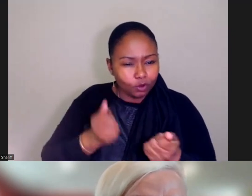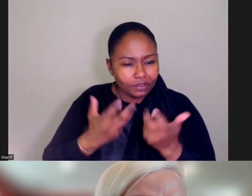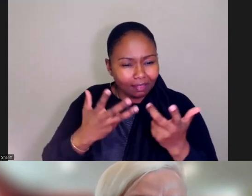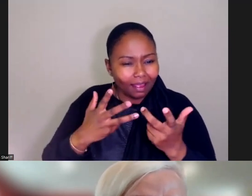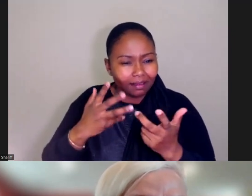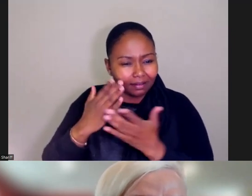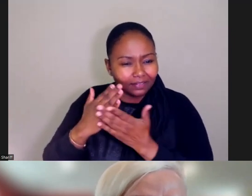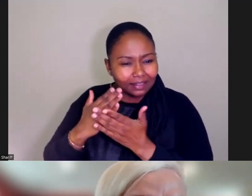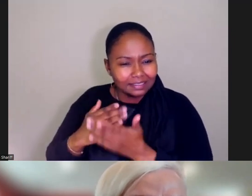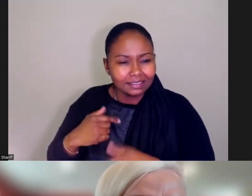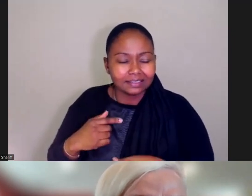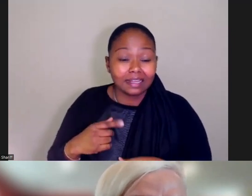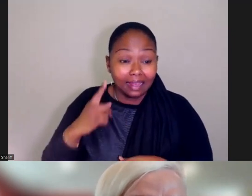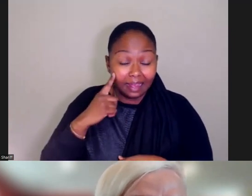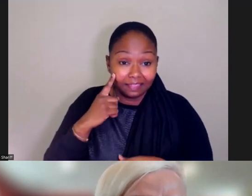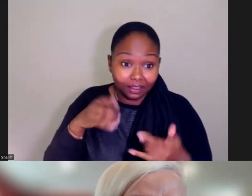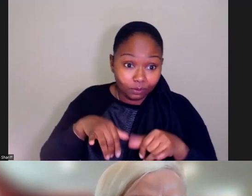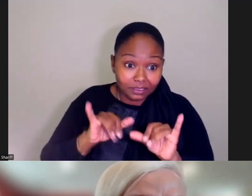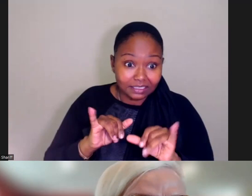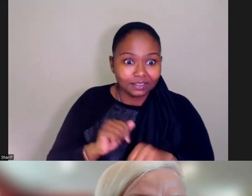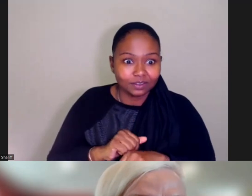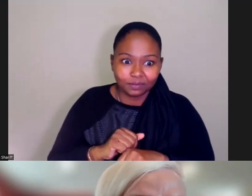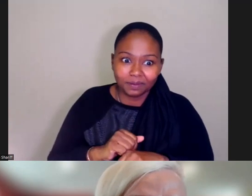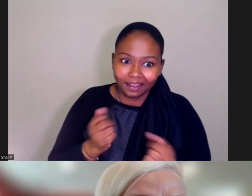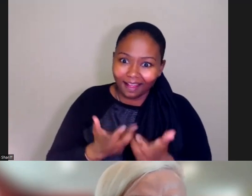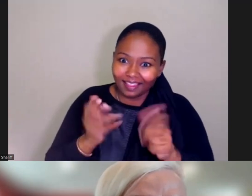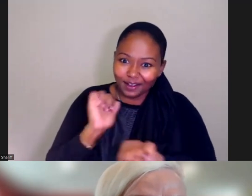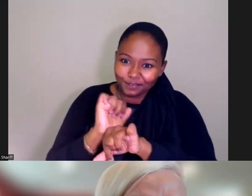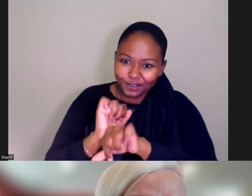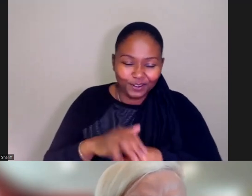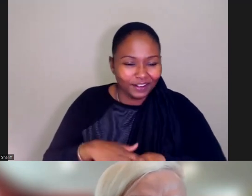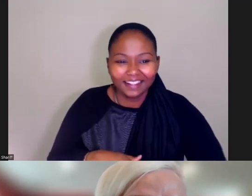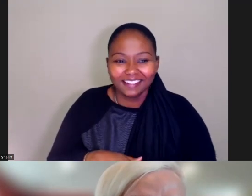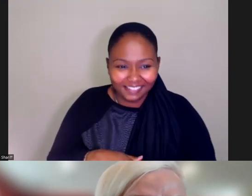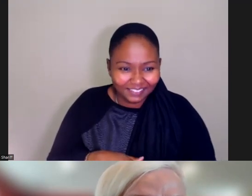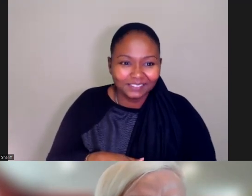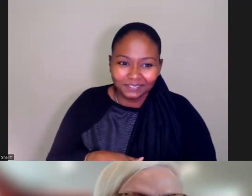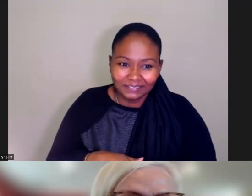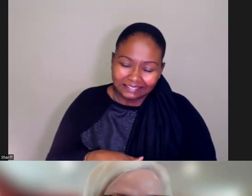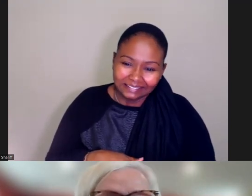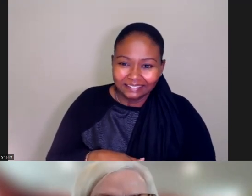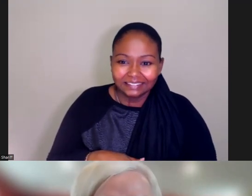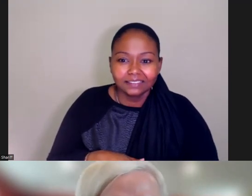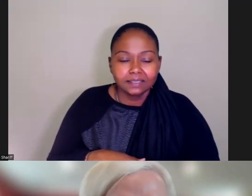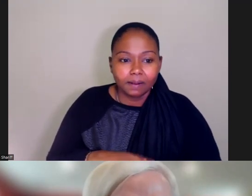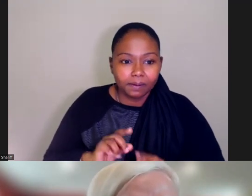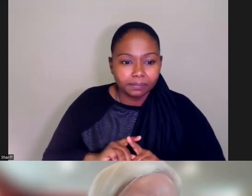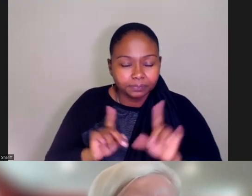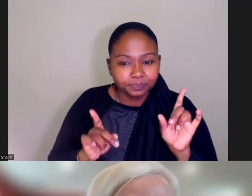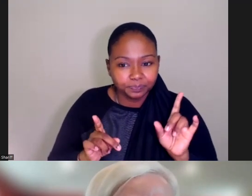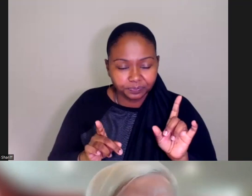in that I still think it's going to be a Herculean effort. I am not going to, uh, I'm not going to sugarcoat that. Um,